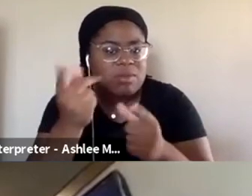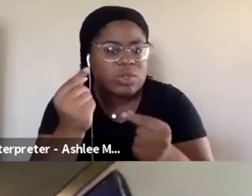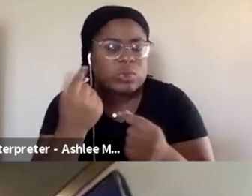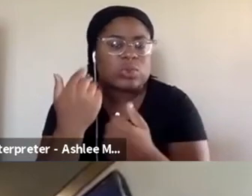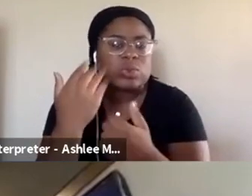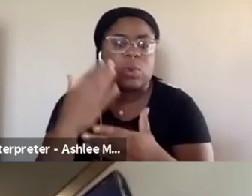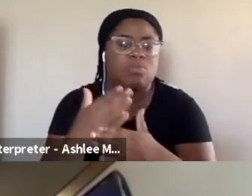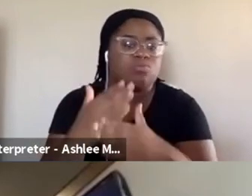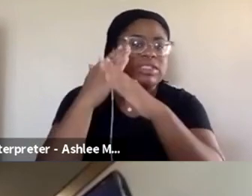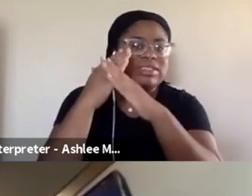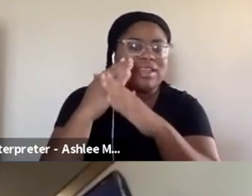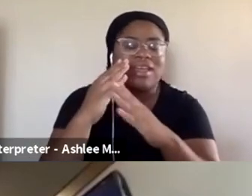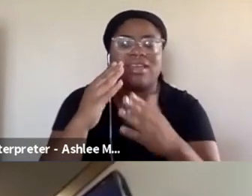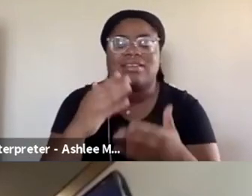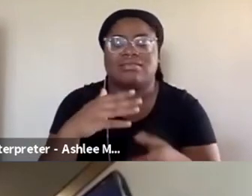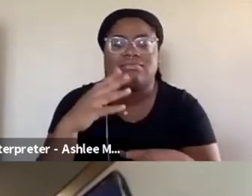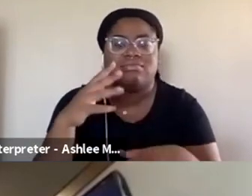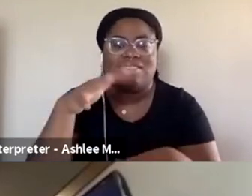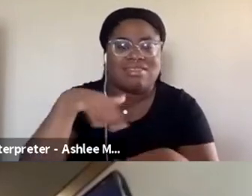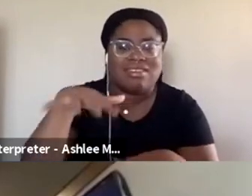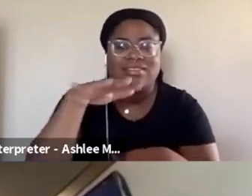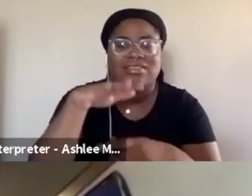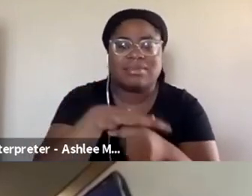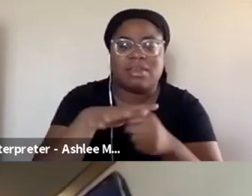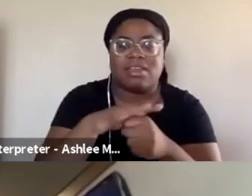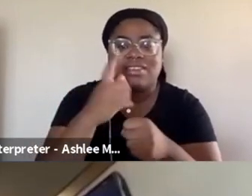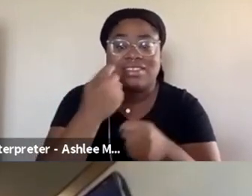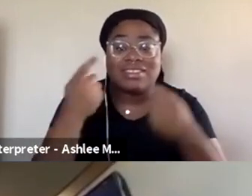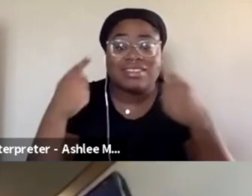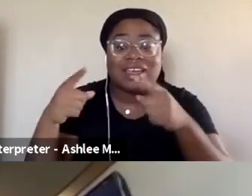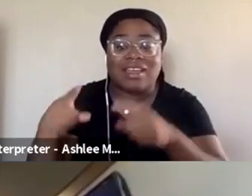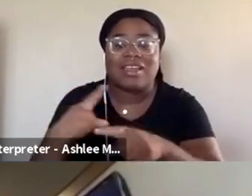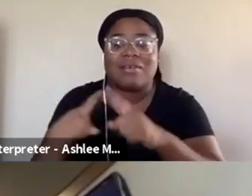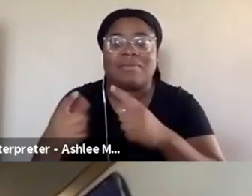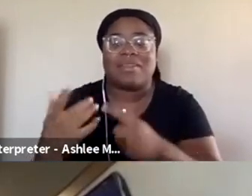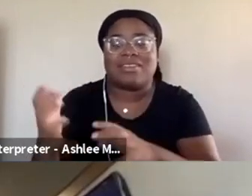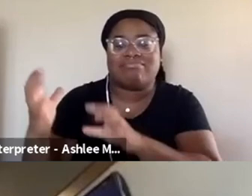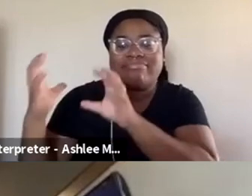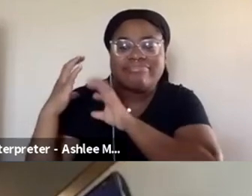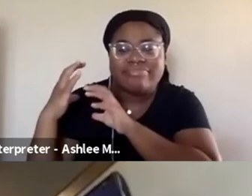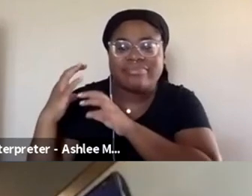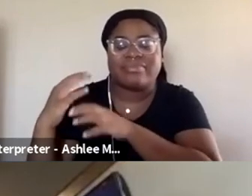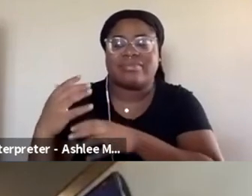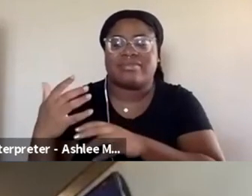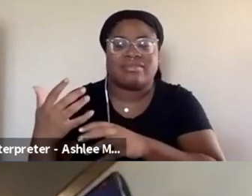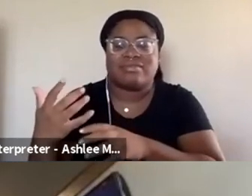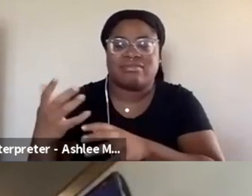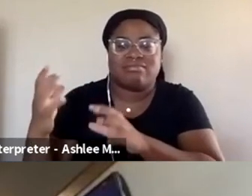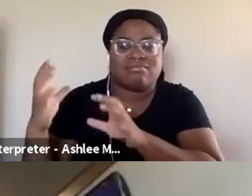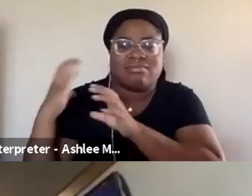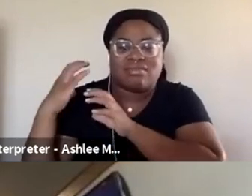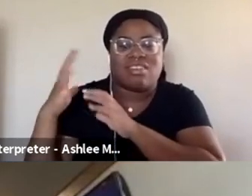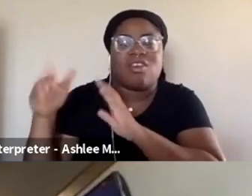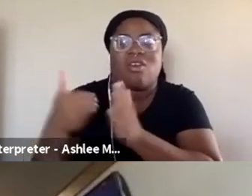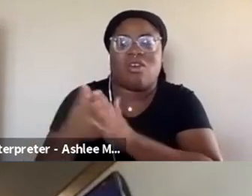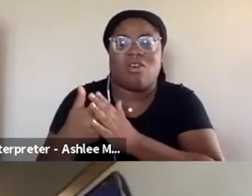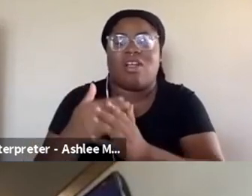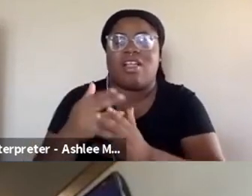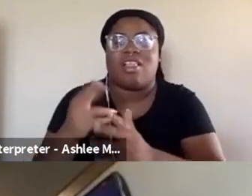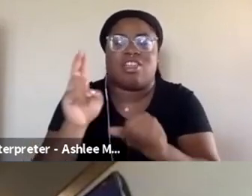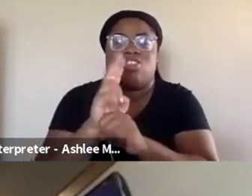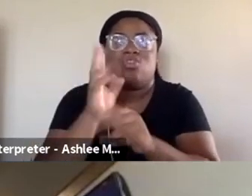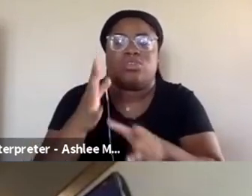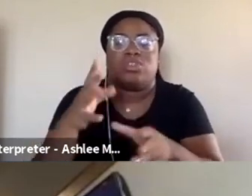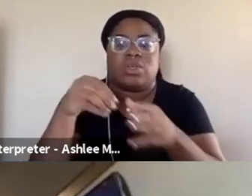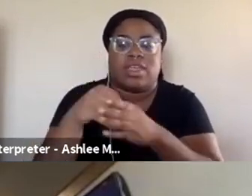populations and protect people like in this space? Cause it's happening. And then so much of the burden and the labor, you know, really falls on to like the user in this space, you know, and